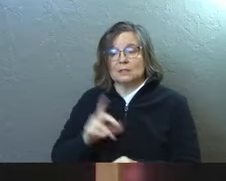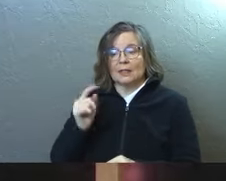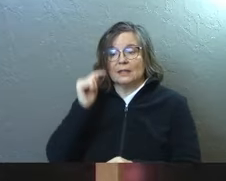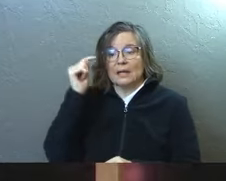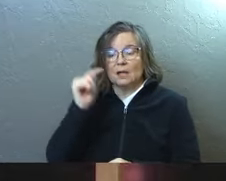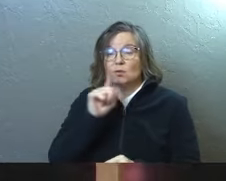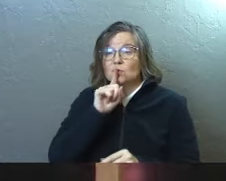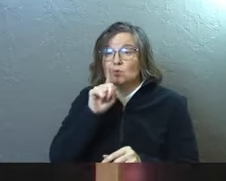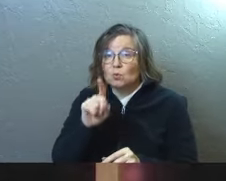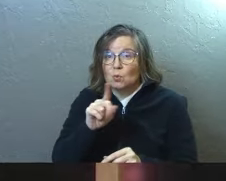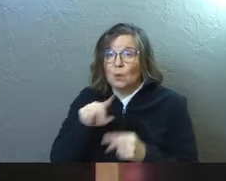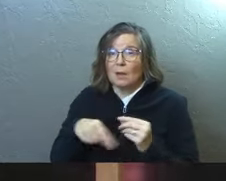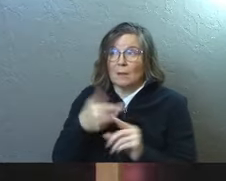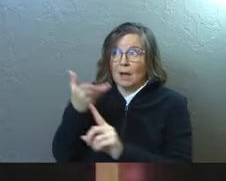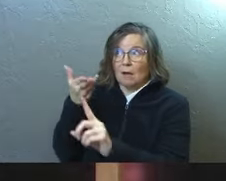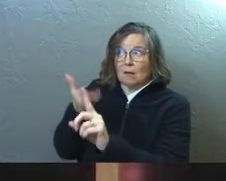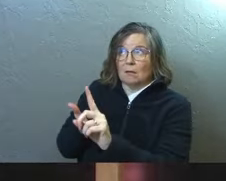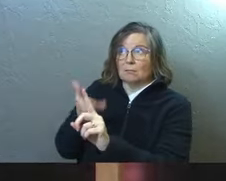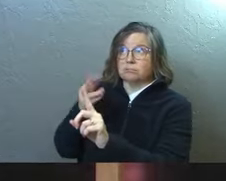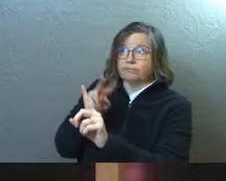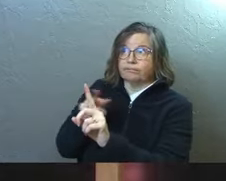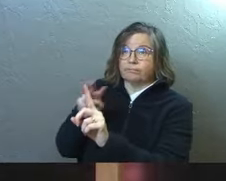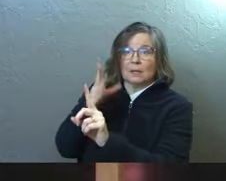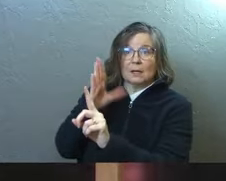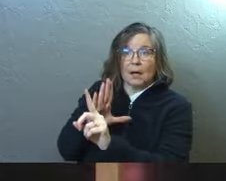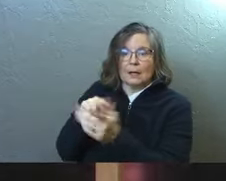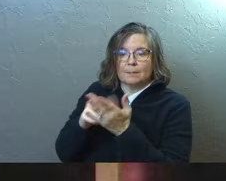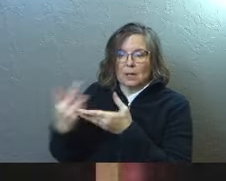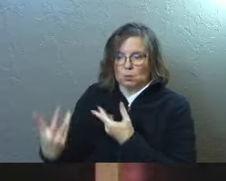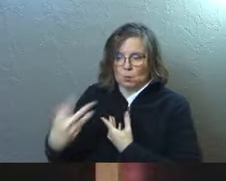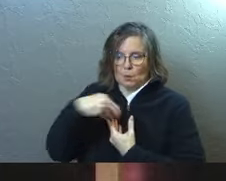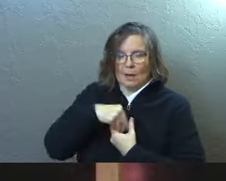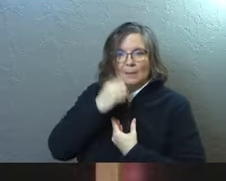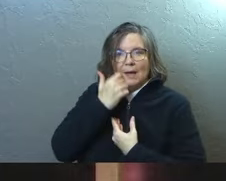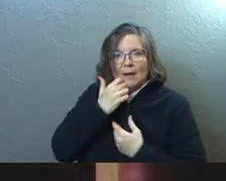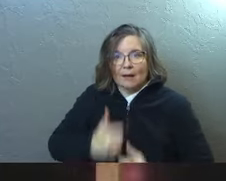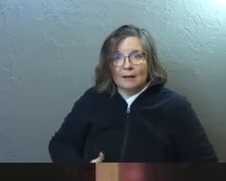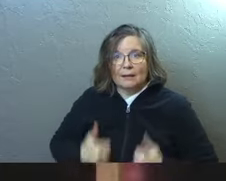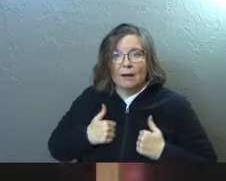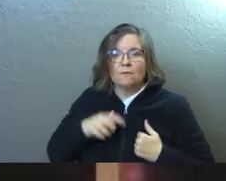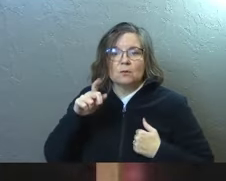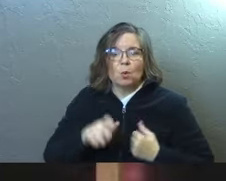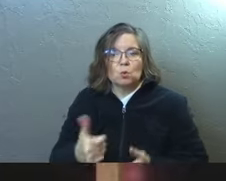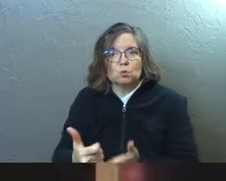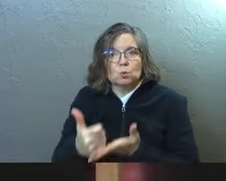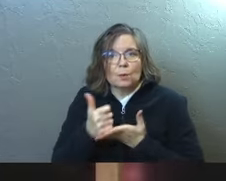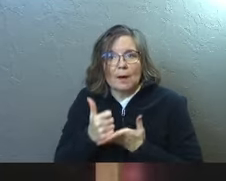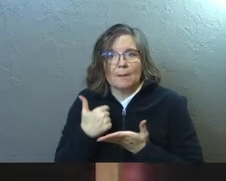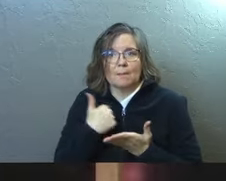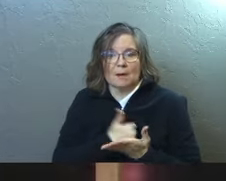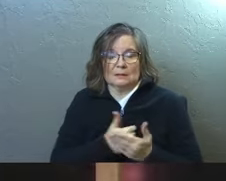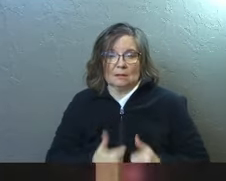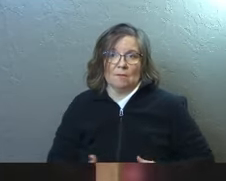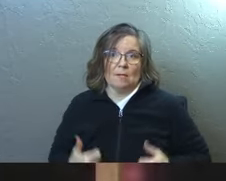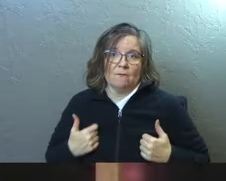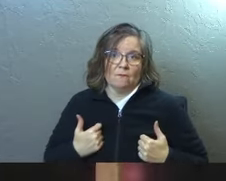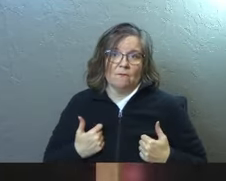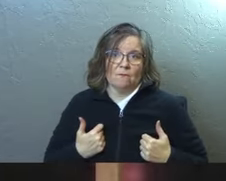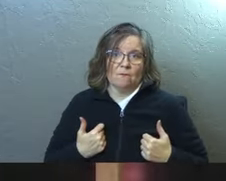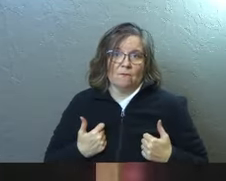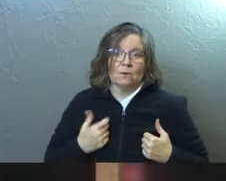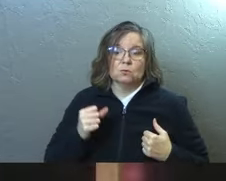theology, truth about God is meant to come into our daily lives. It's supposed to help us in our life.